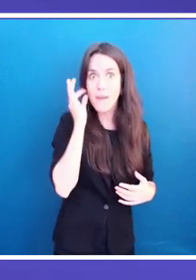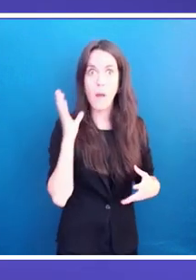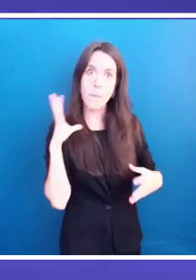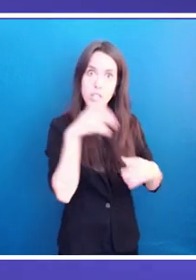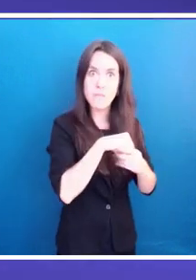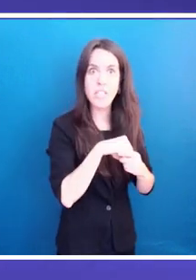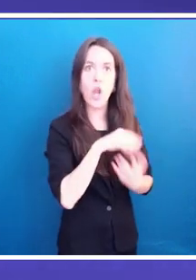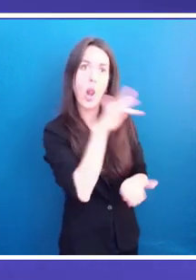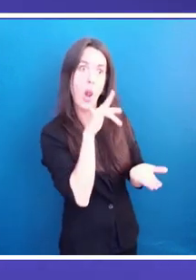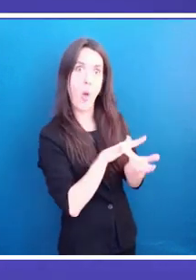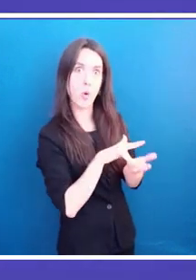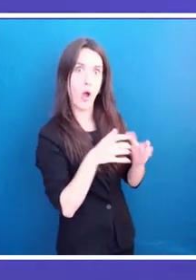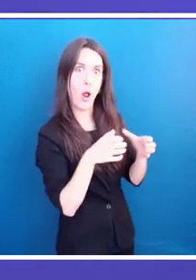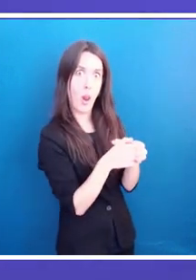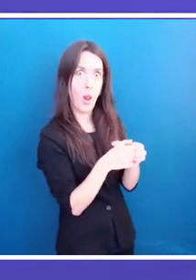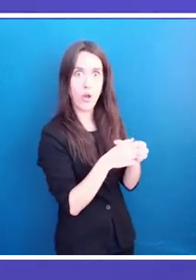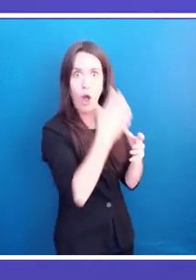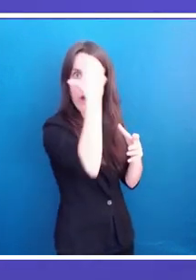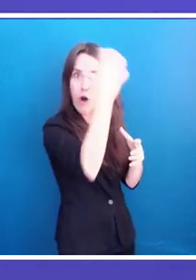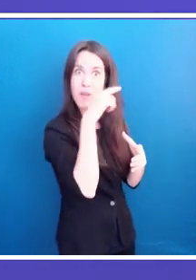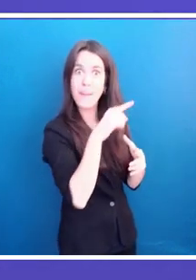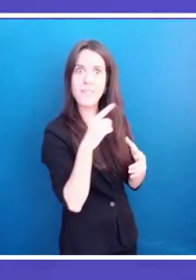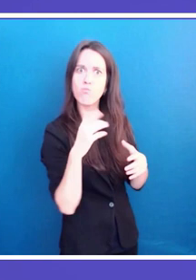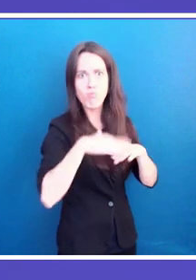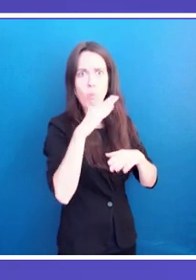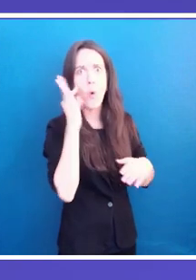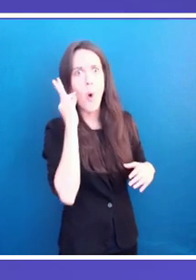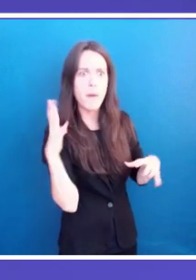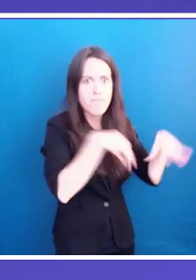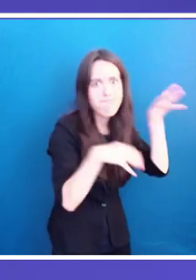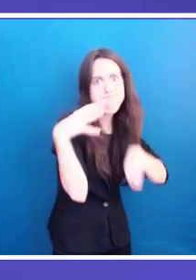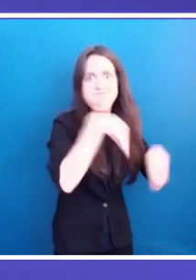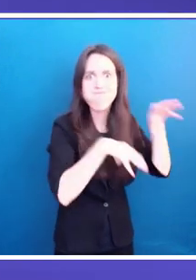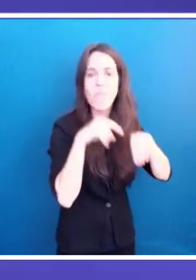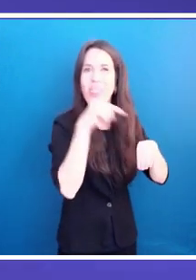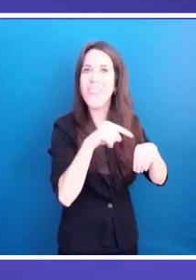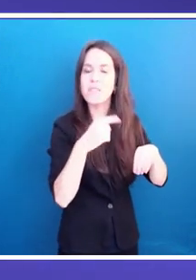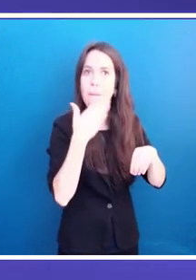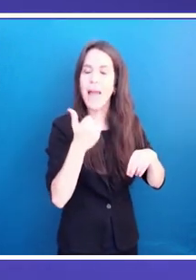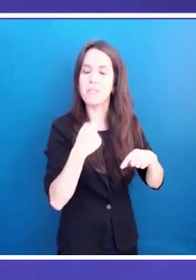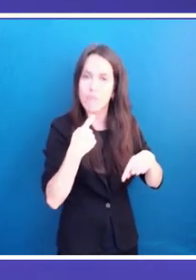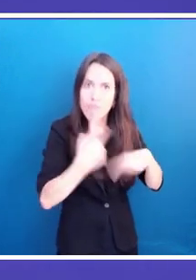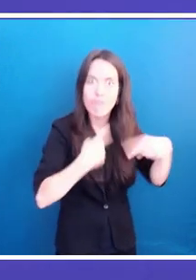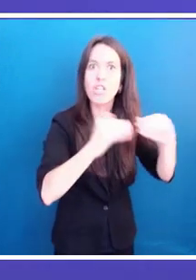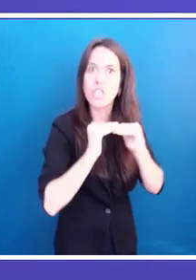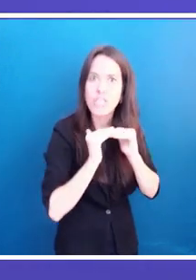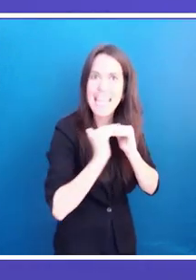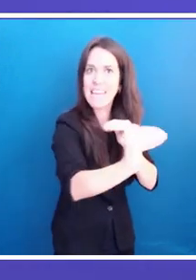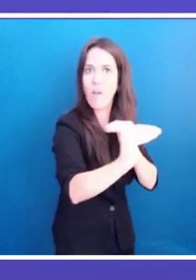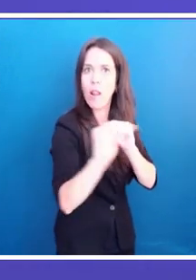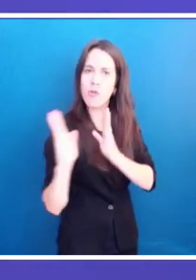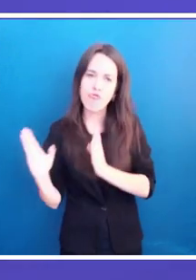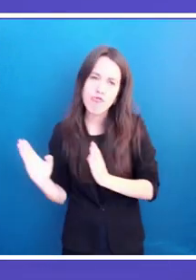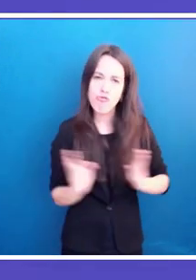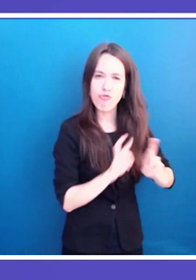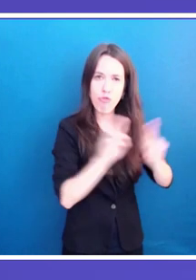ensure a better sustainability and more preparedness to rise up to the challenges